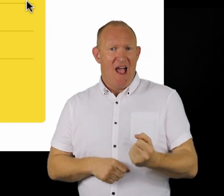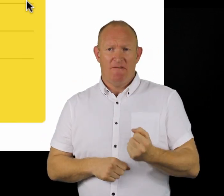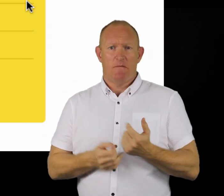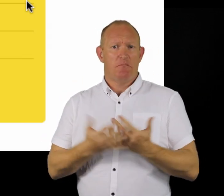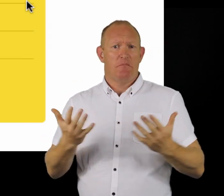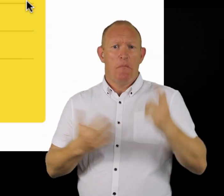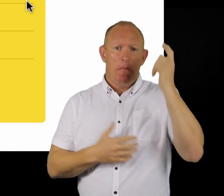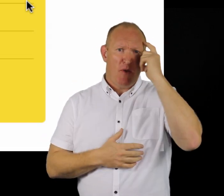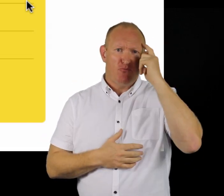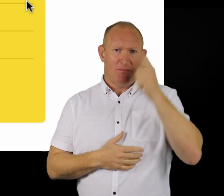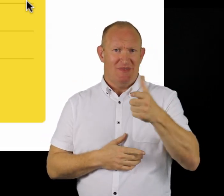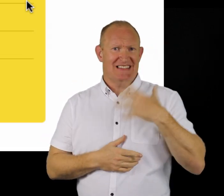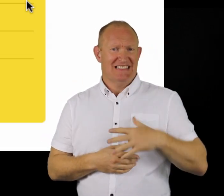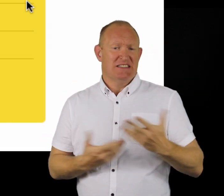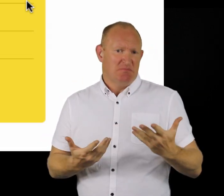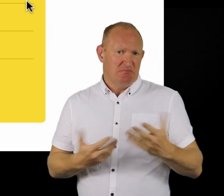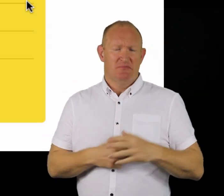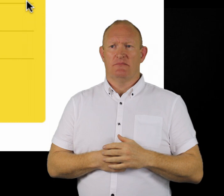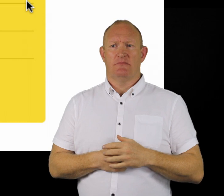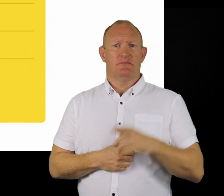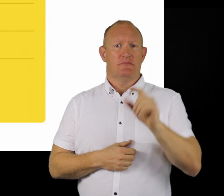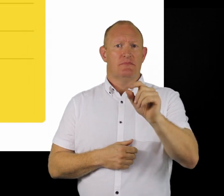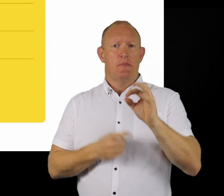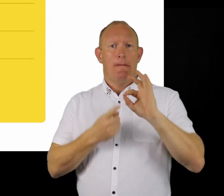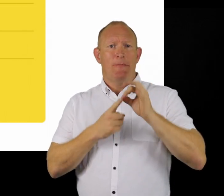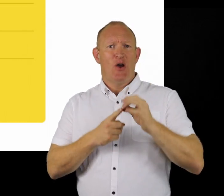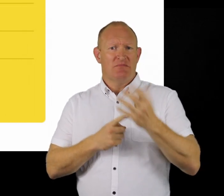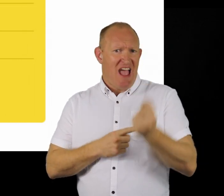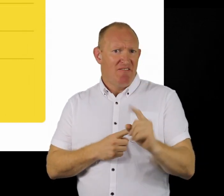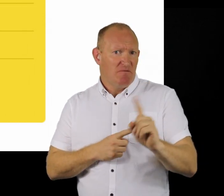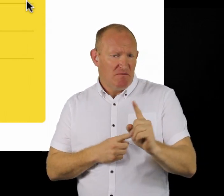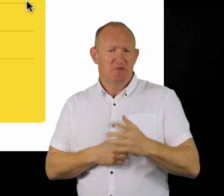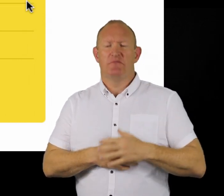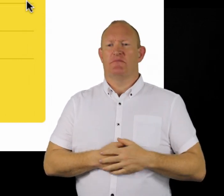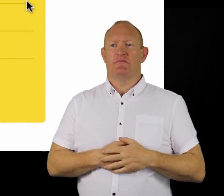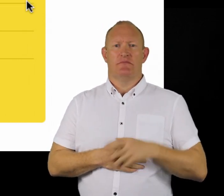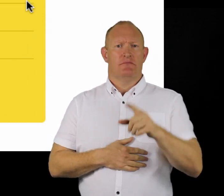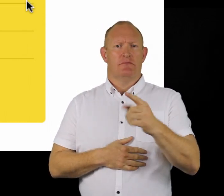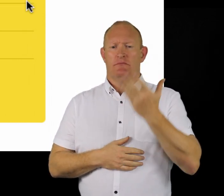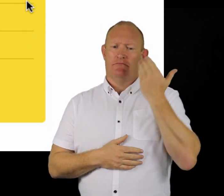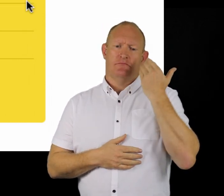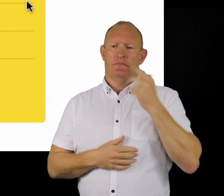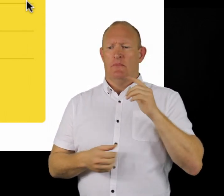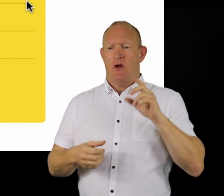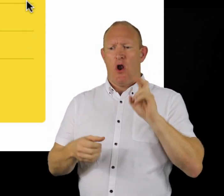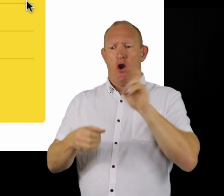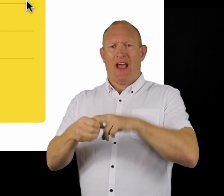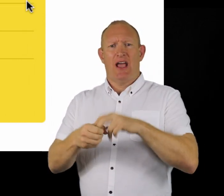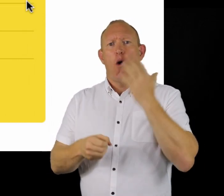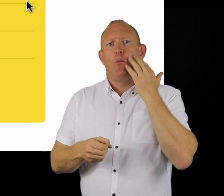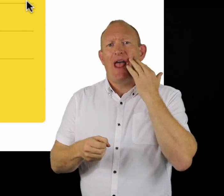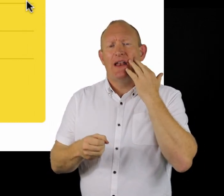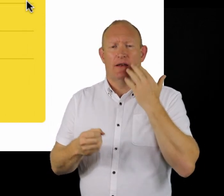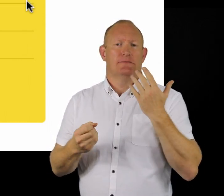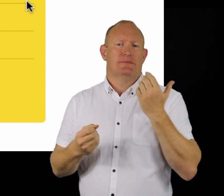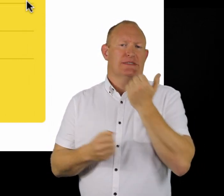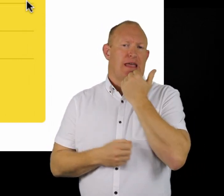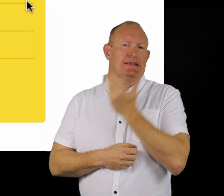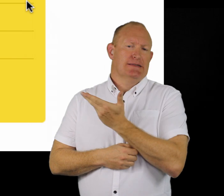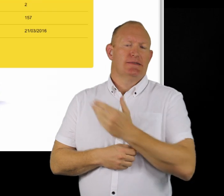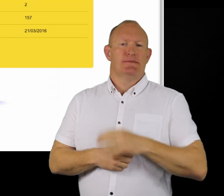show you your bedroom need, current points and the last time you logged in.